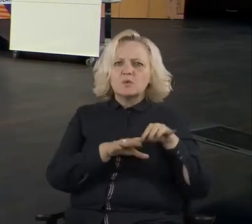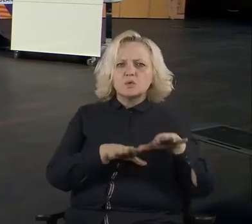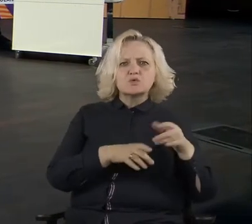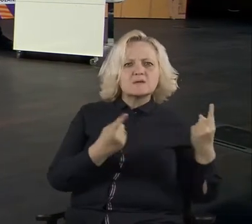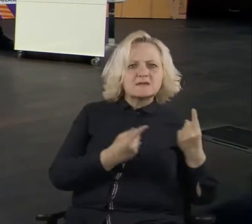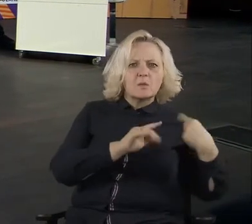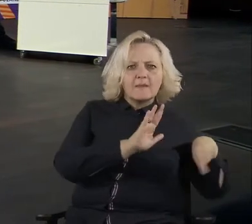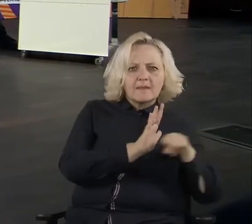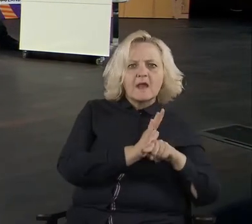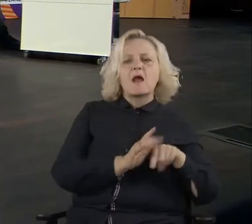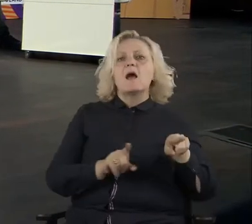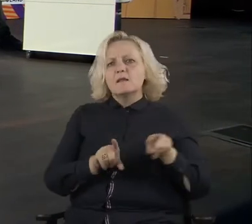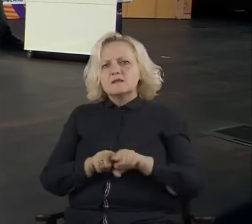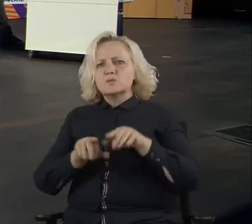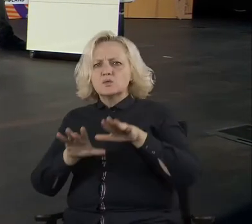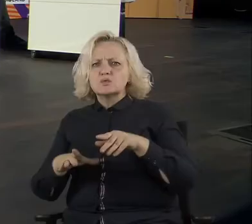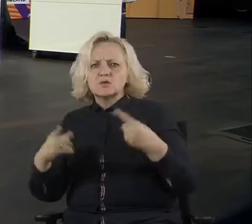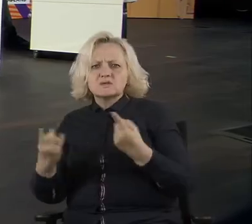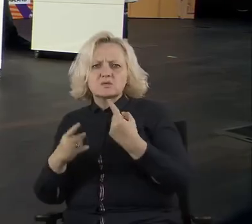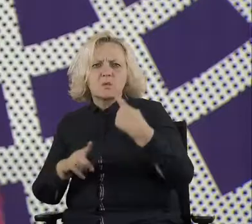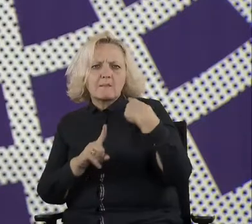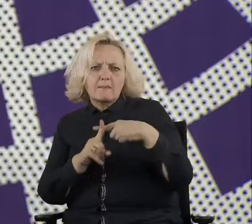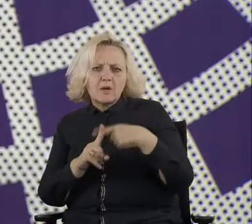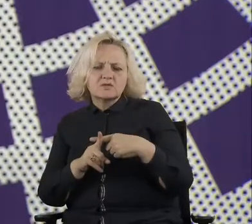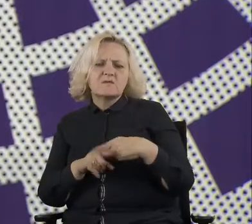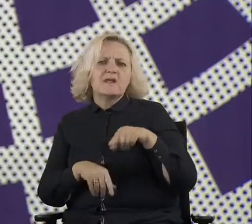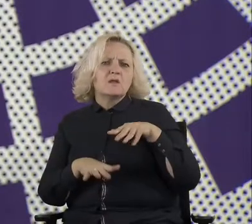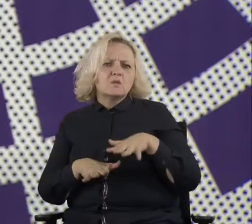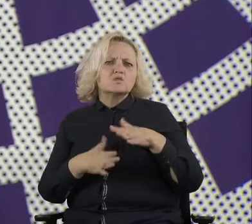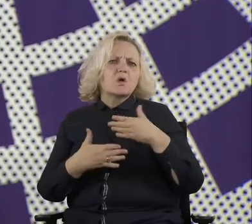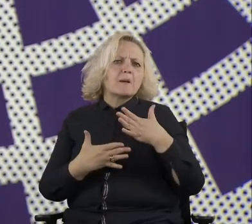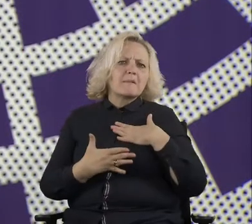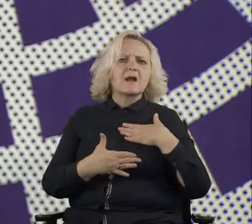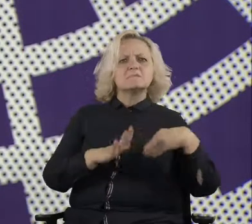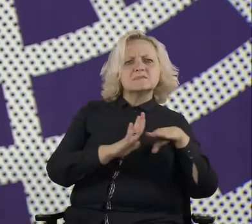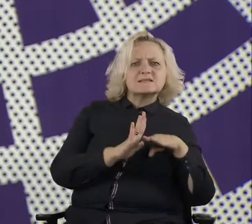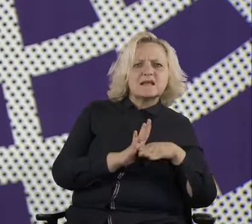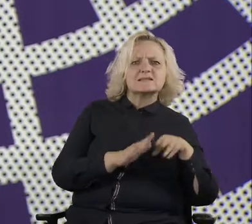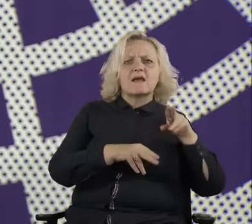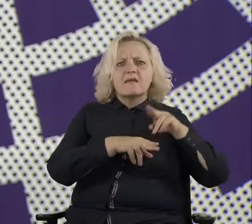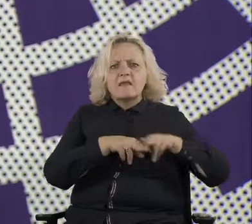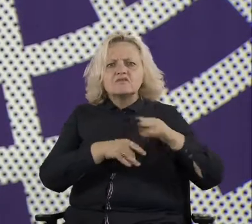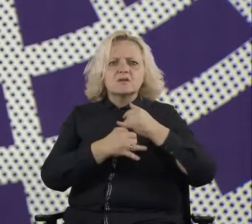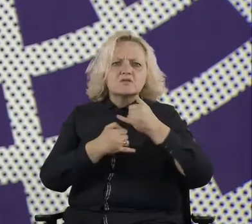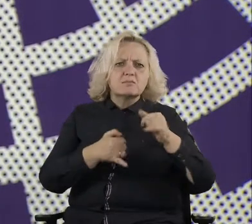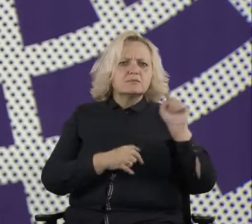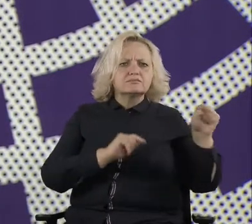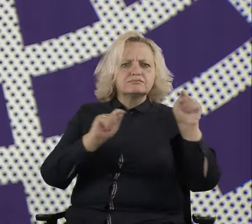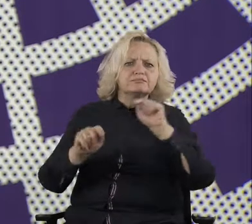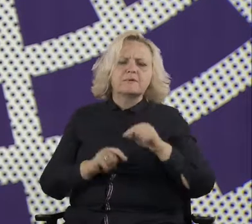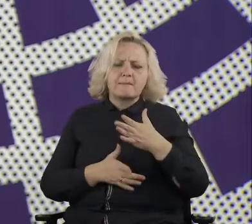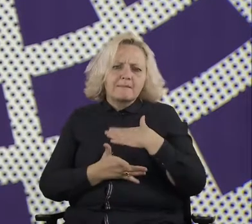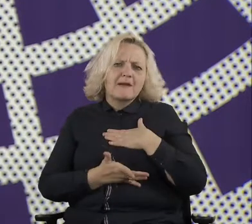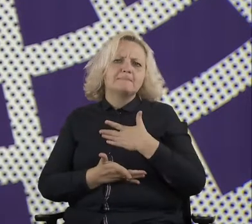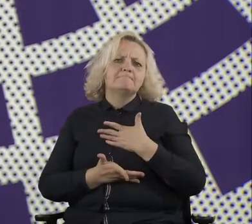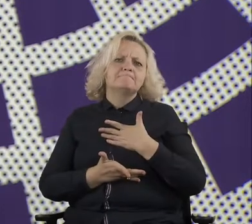And we have so many tools and frameworks out there, like guiding that already. For example, the global open government partnership